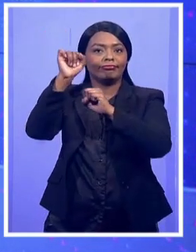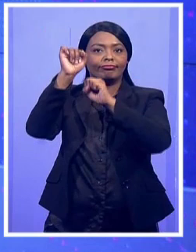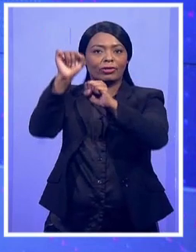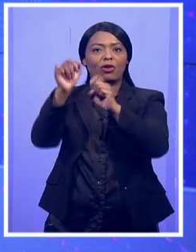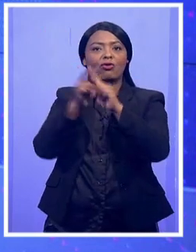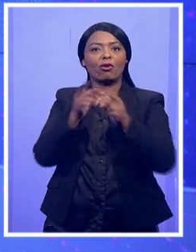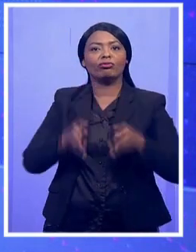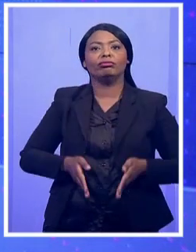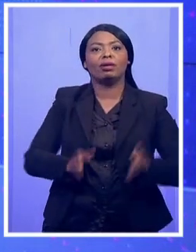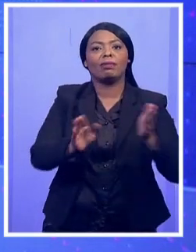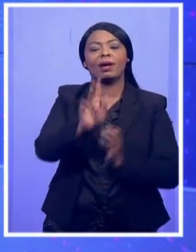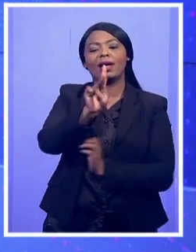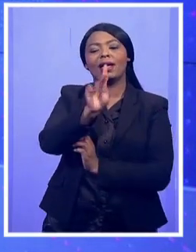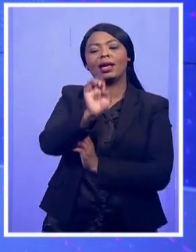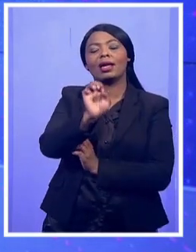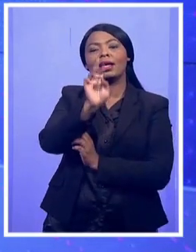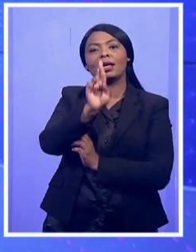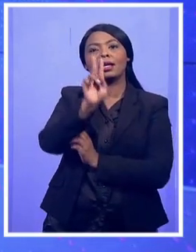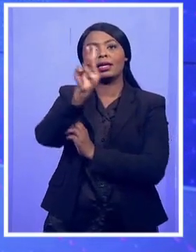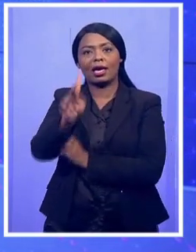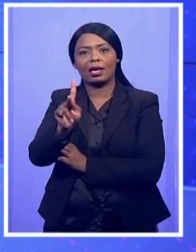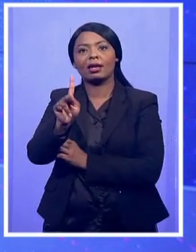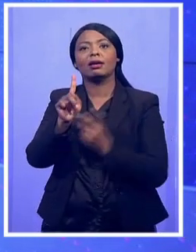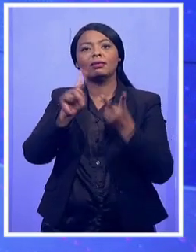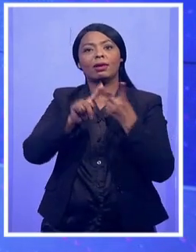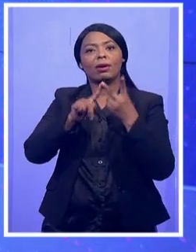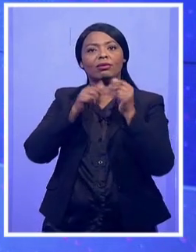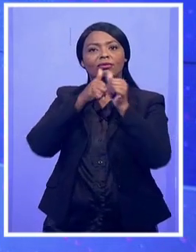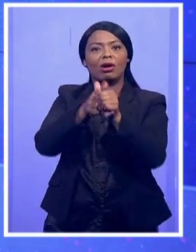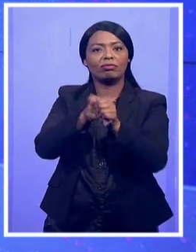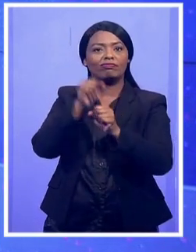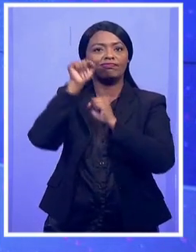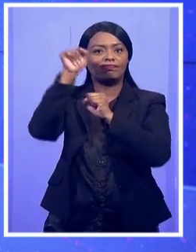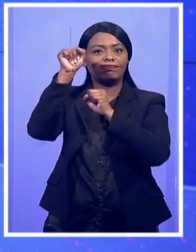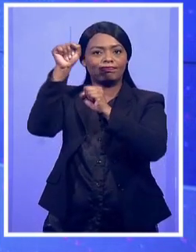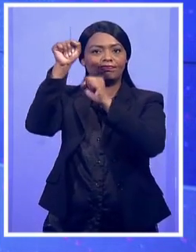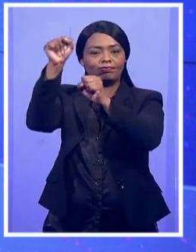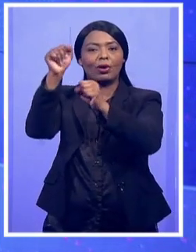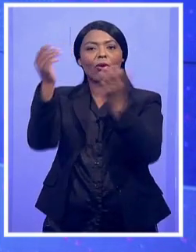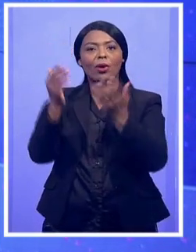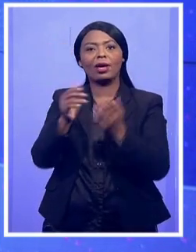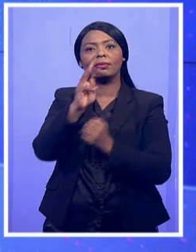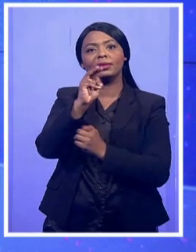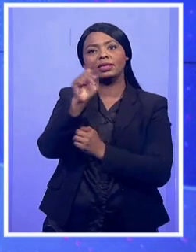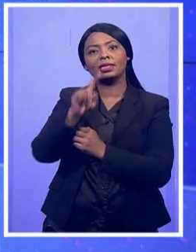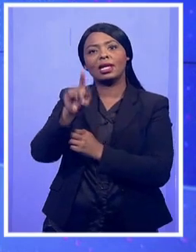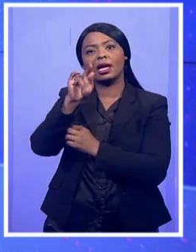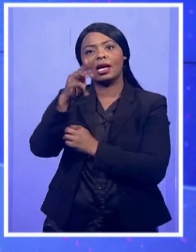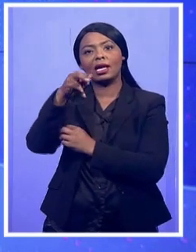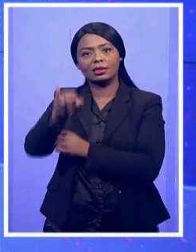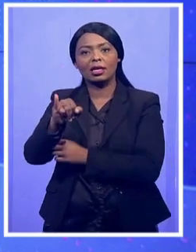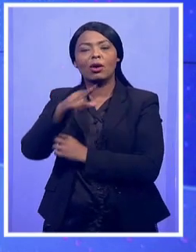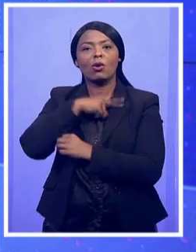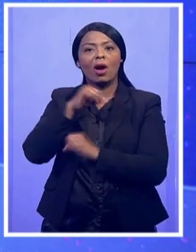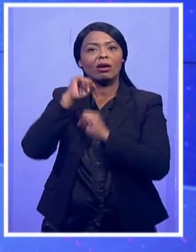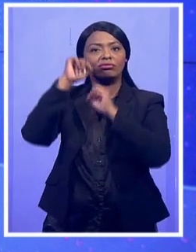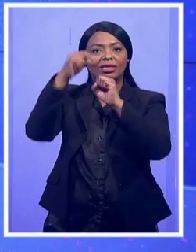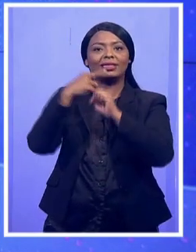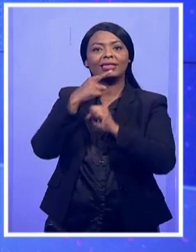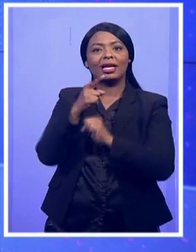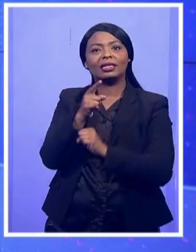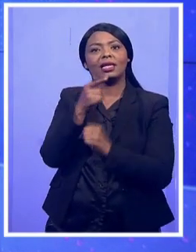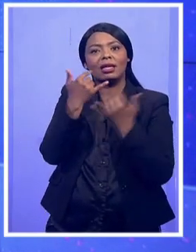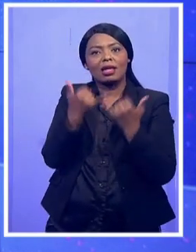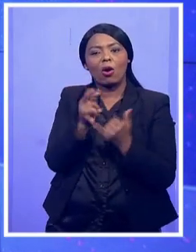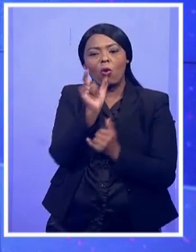will be followed by a protest concert at Zumalast. The protest follows a recent motion that the word Afrikaans be